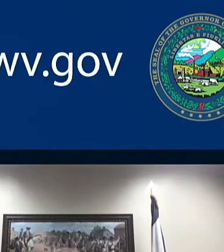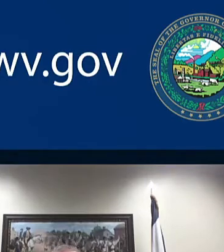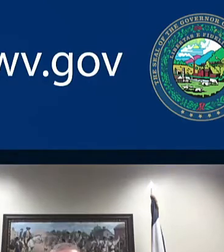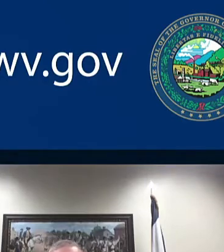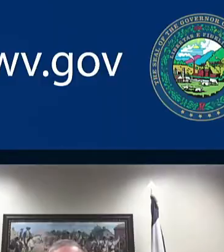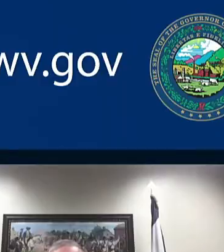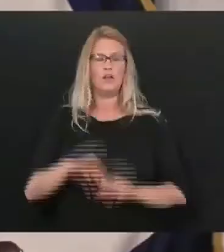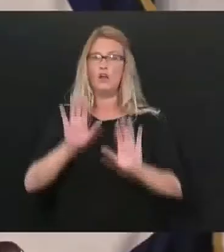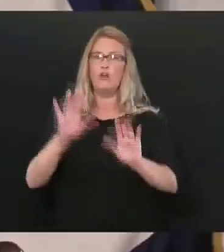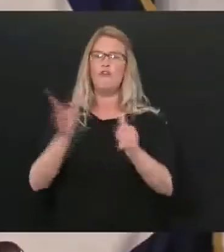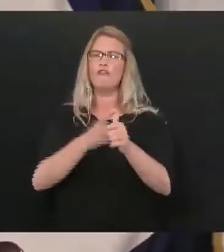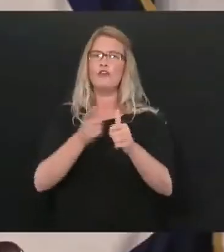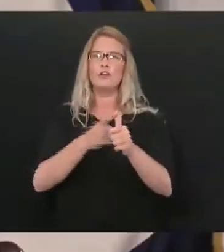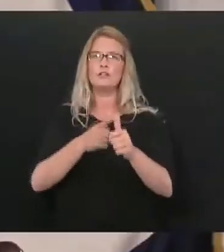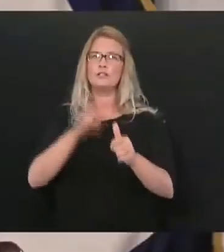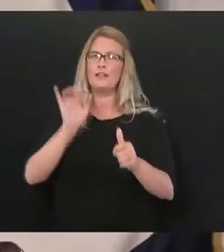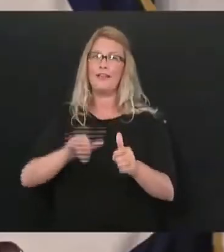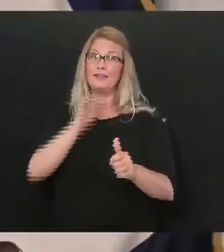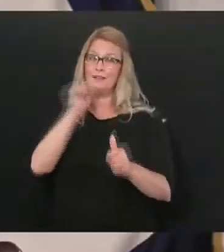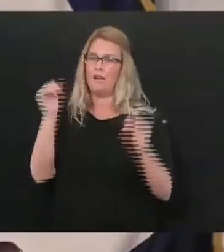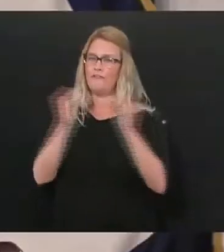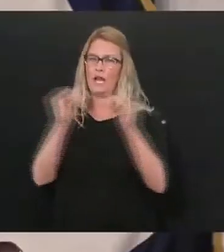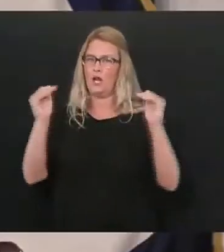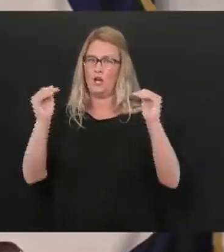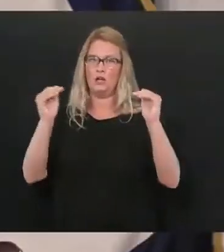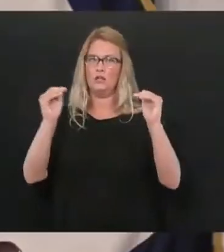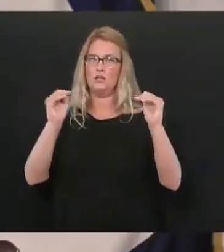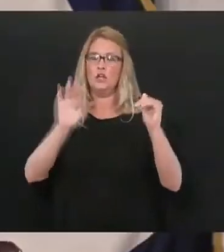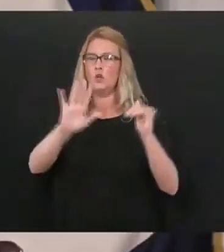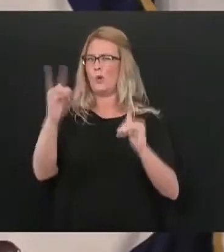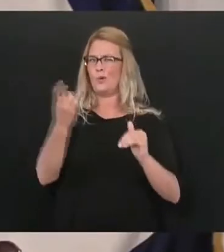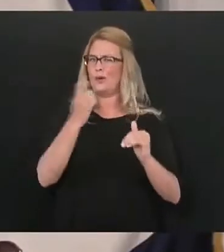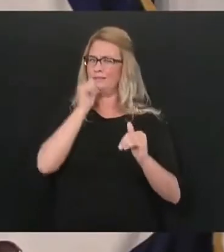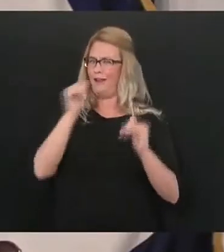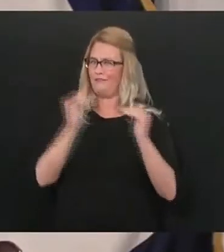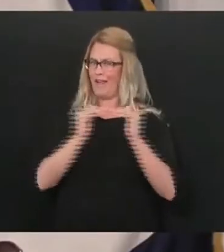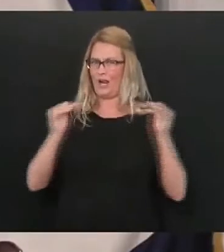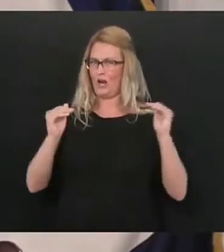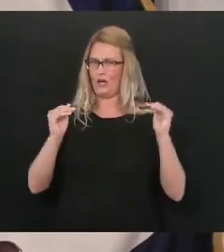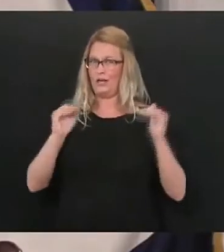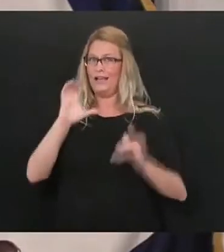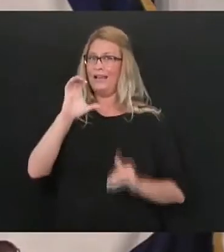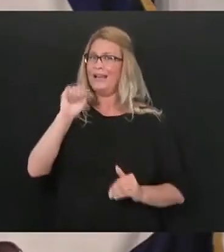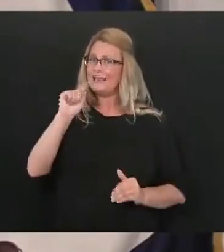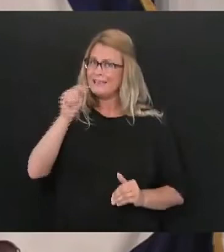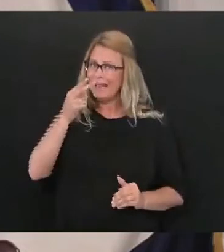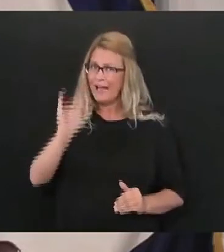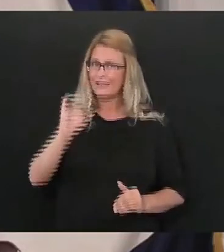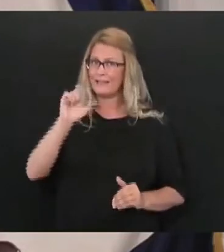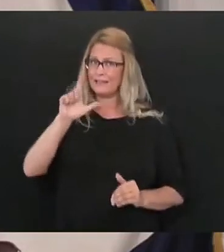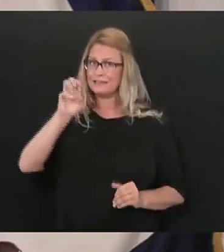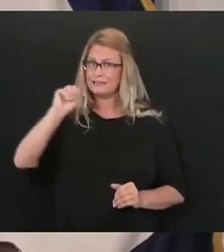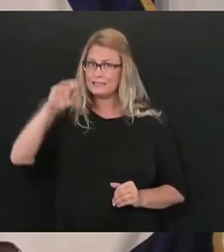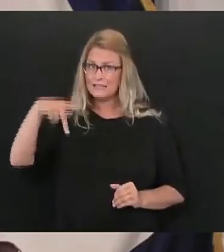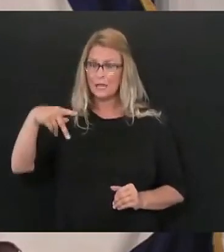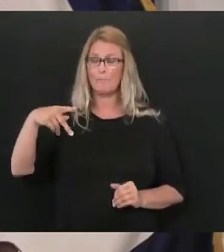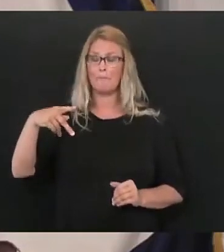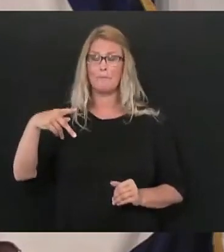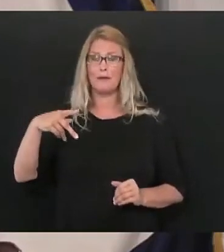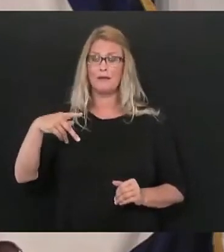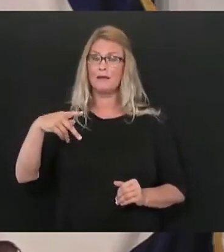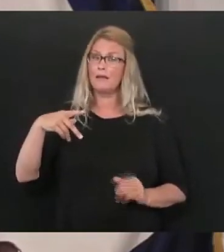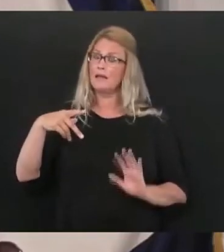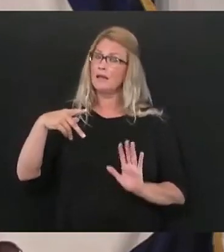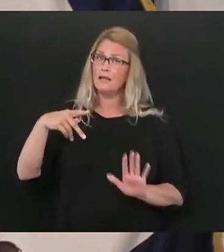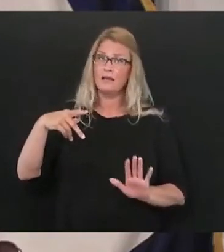Anthony first and foremost that is not fair that is not fair to do you know Kathy Slump as far as I know